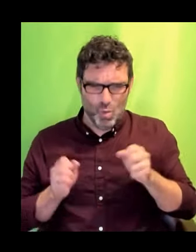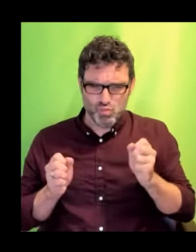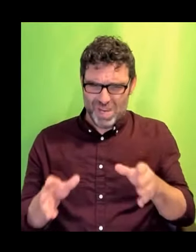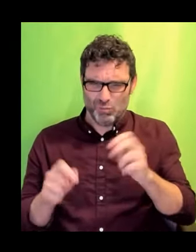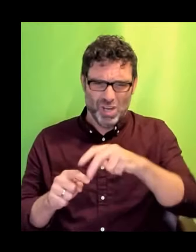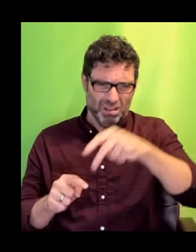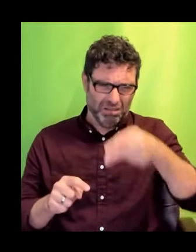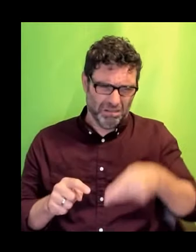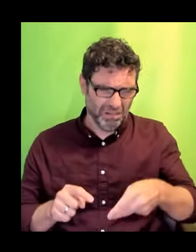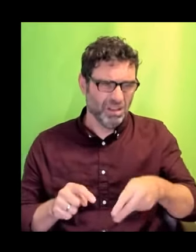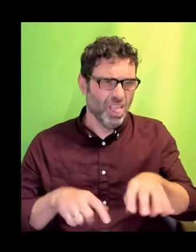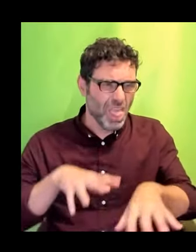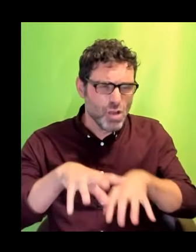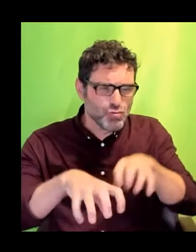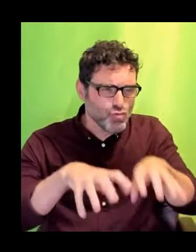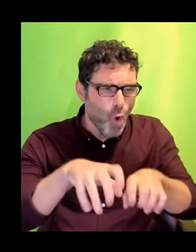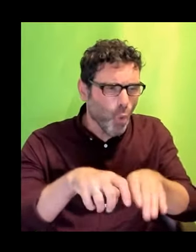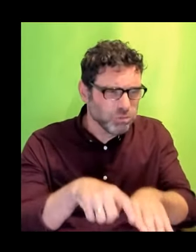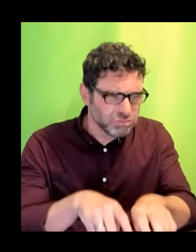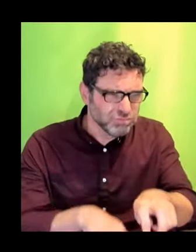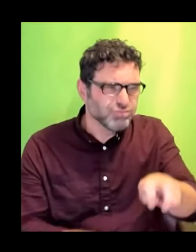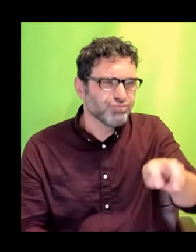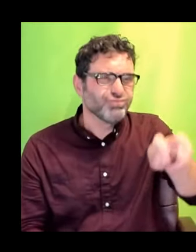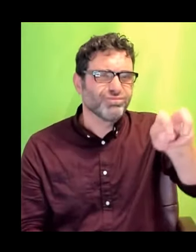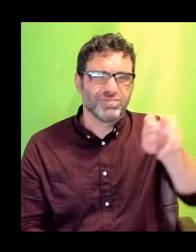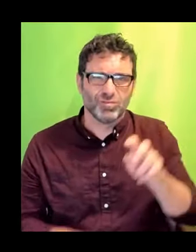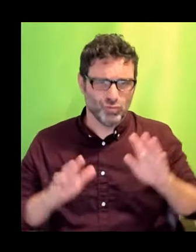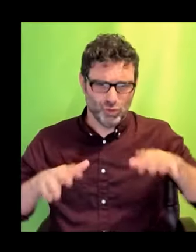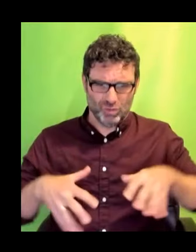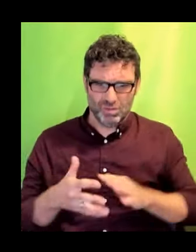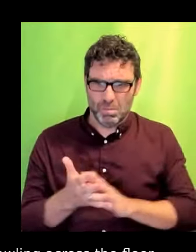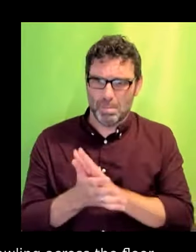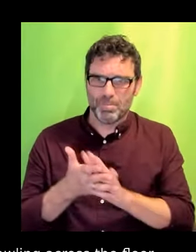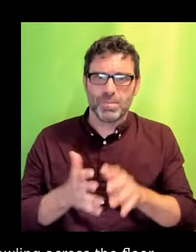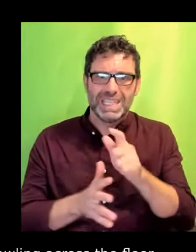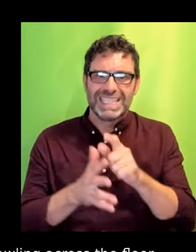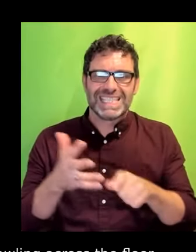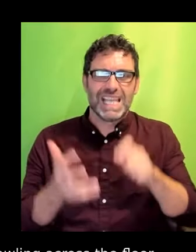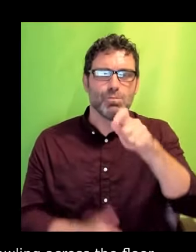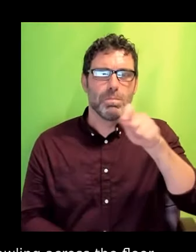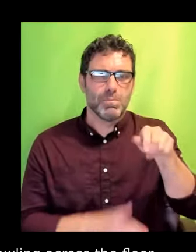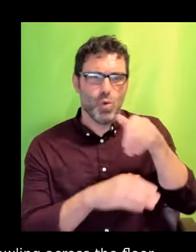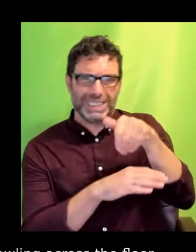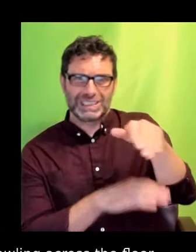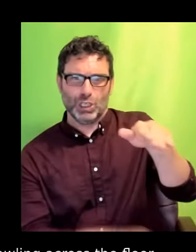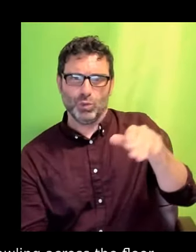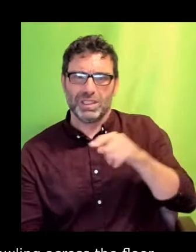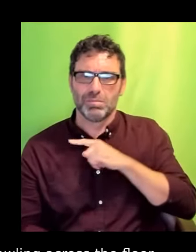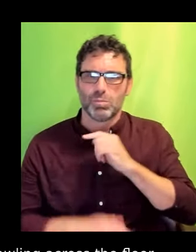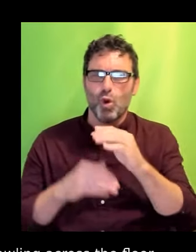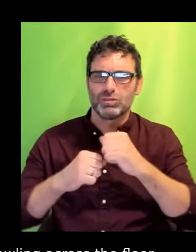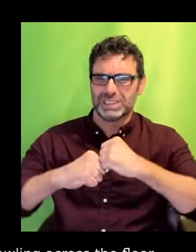because of a lack of access. Never again will disabled people be excluded because of the spaces we work in.